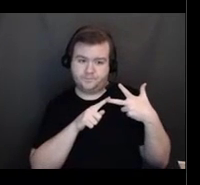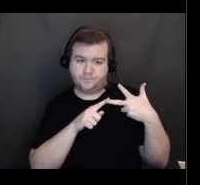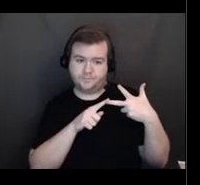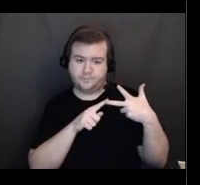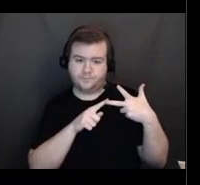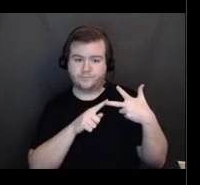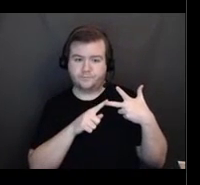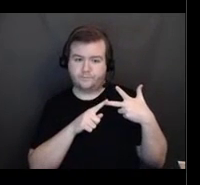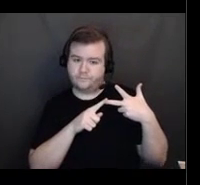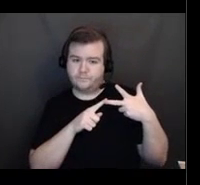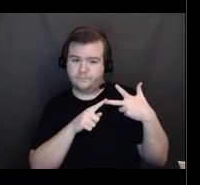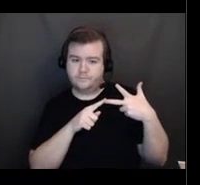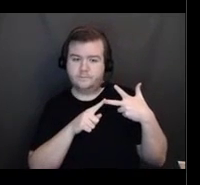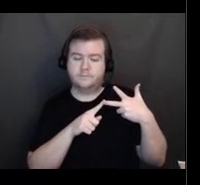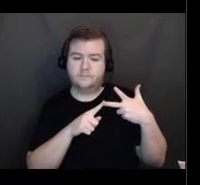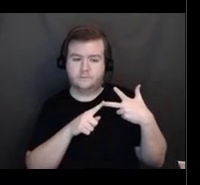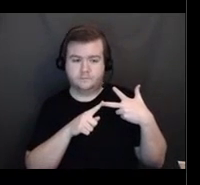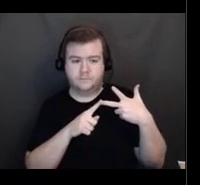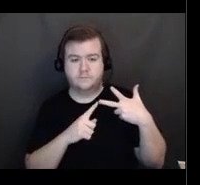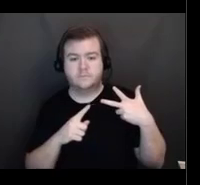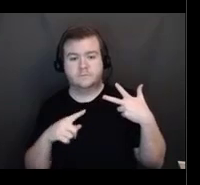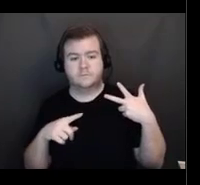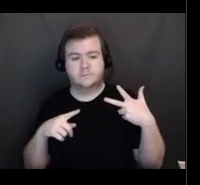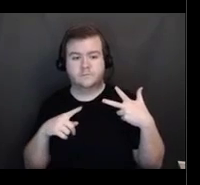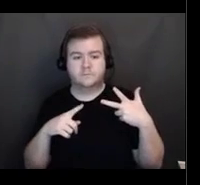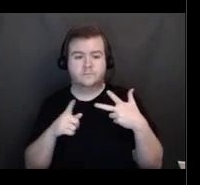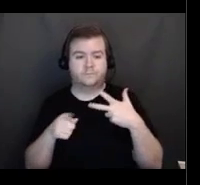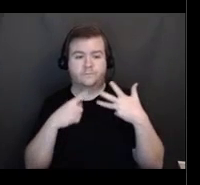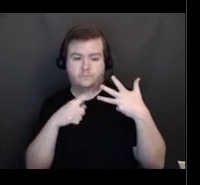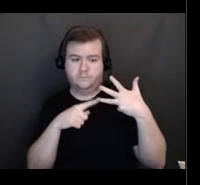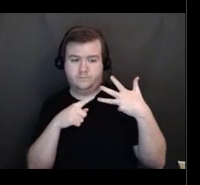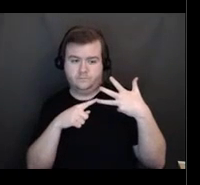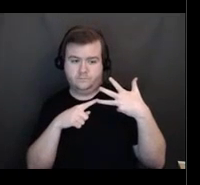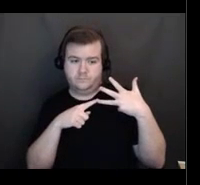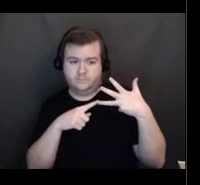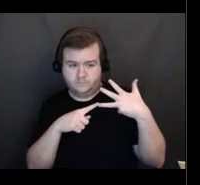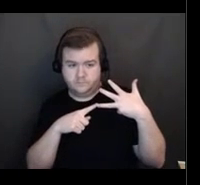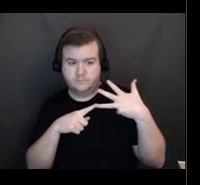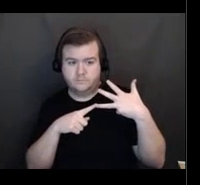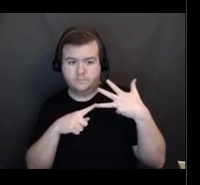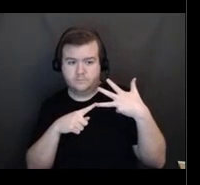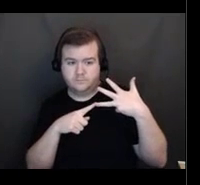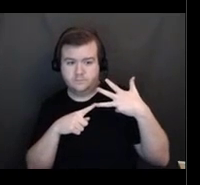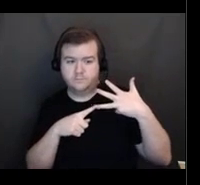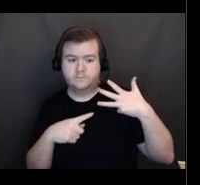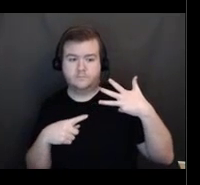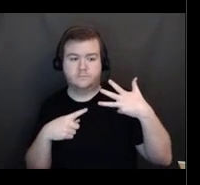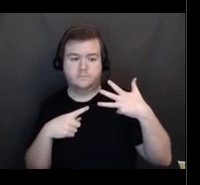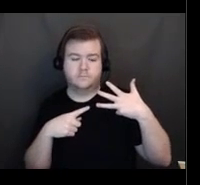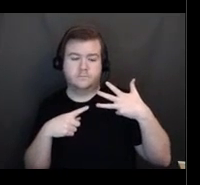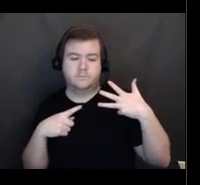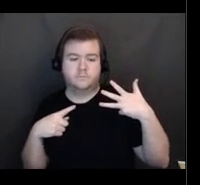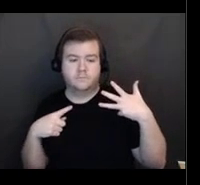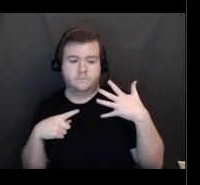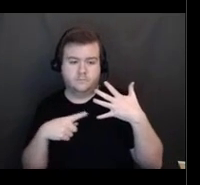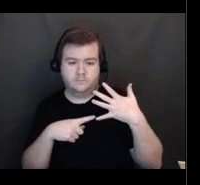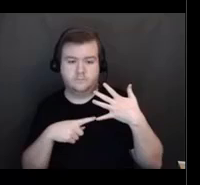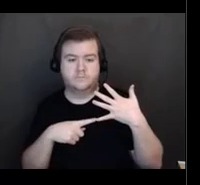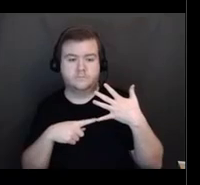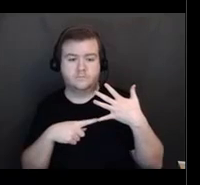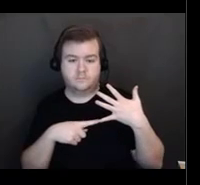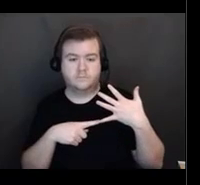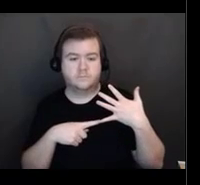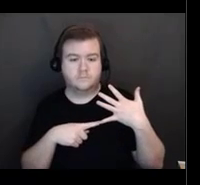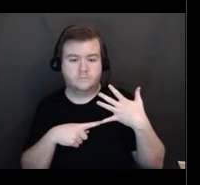recipients to the different scheduling platforms, complete scheduling online for recipients, contacting